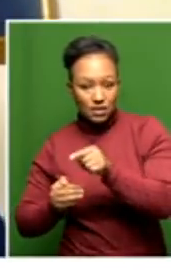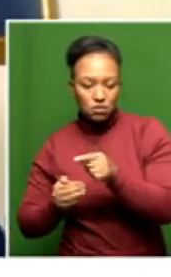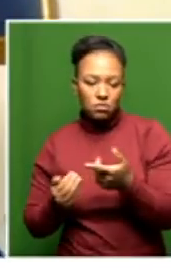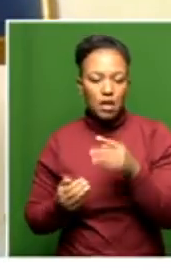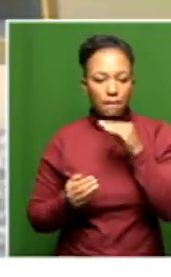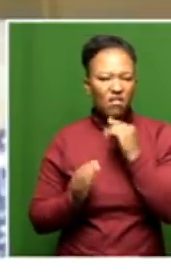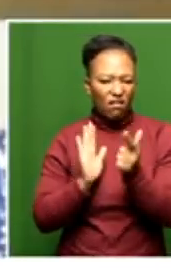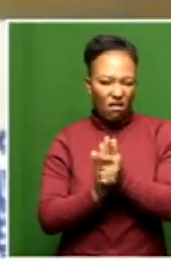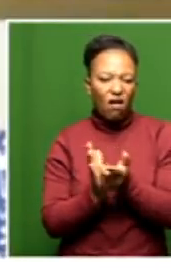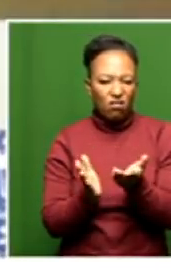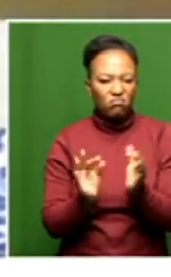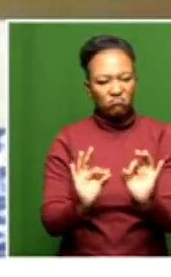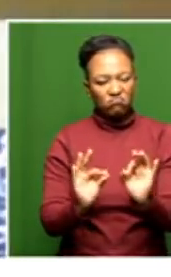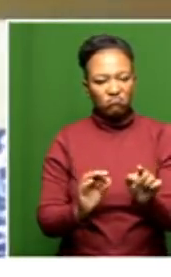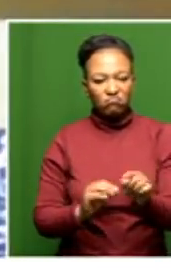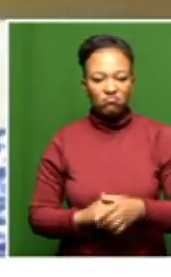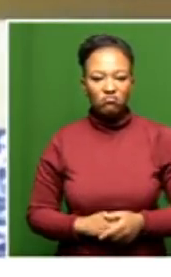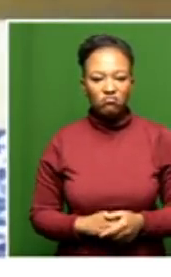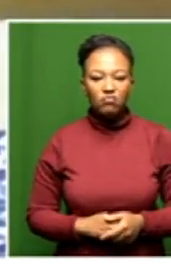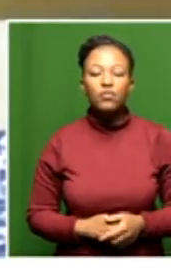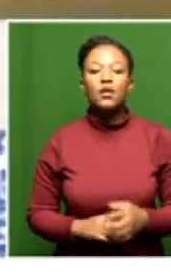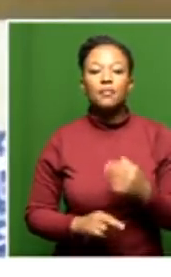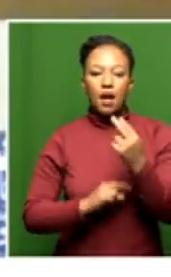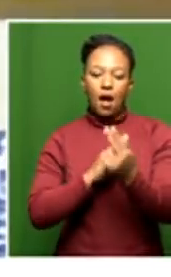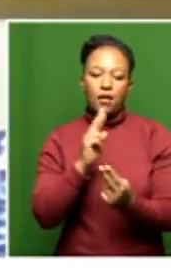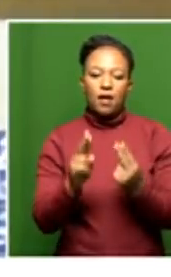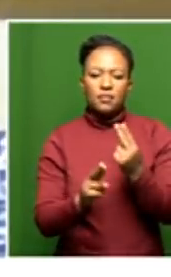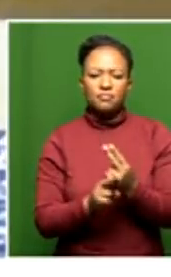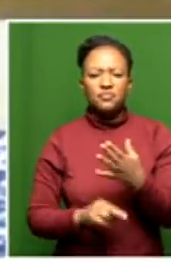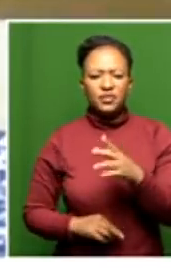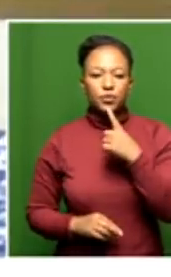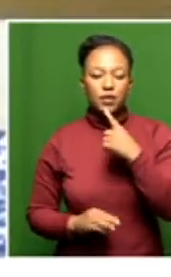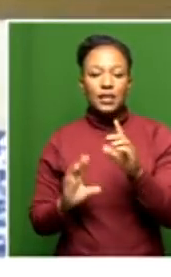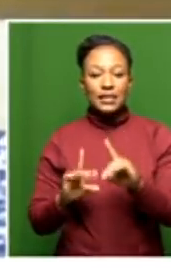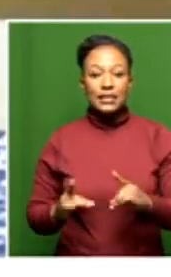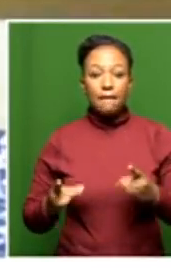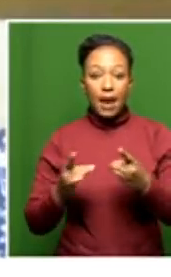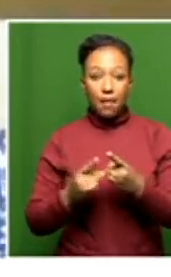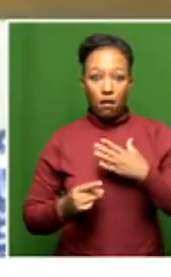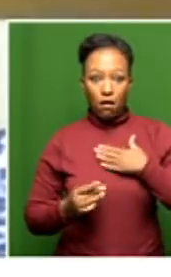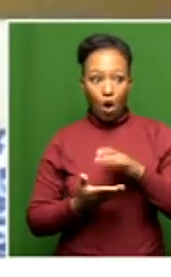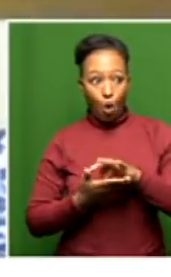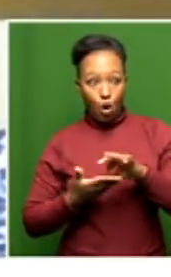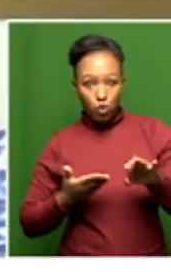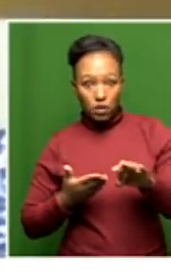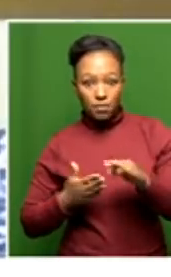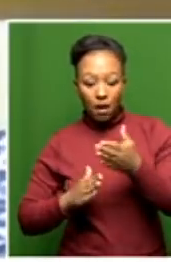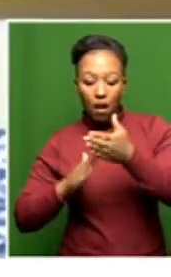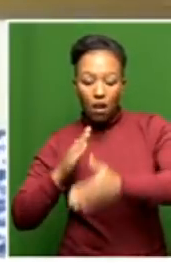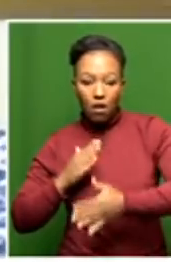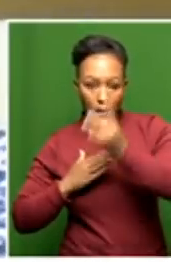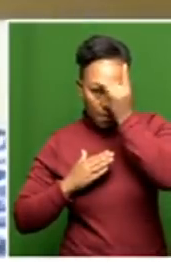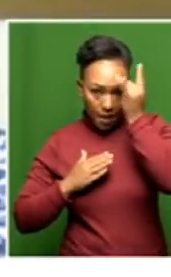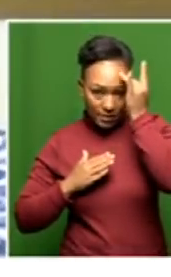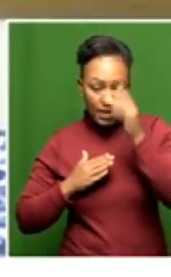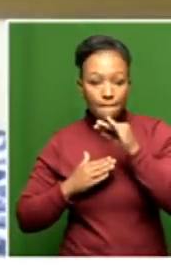it should be legal. As I said, our contract with the department ends the end of March, which means that the staff in all